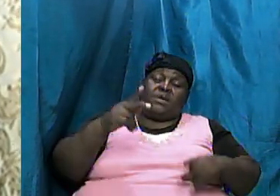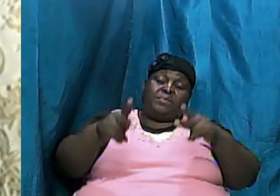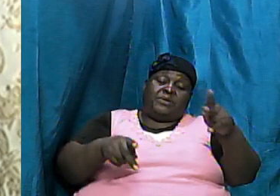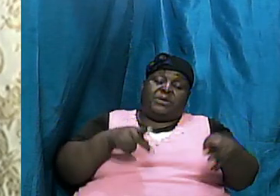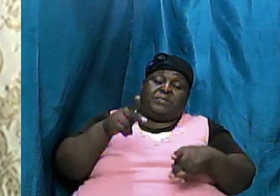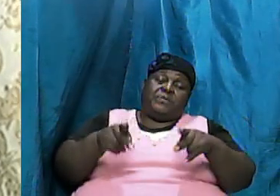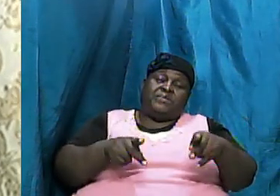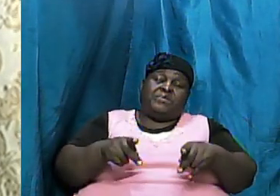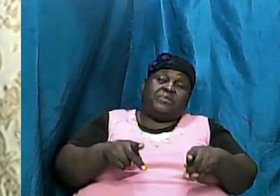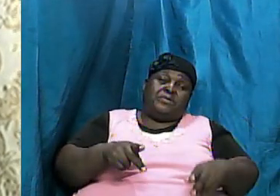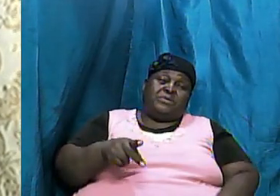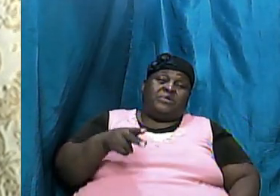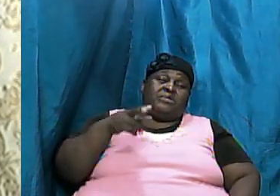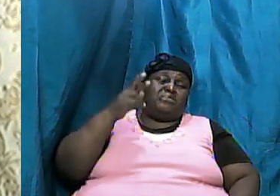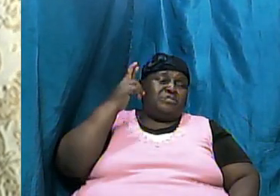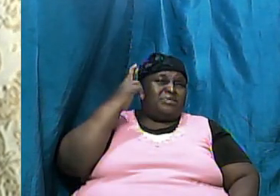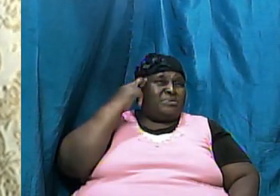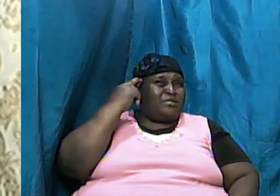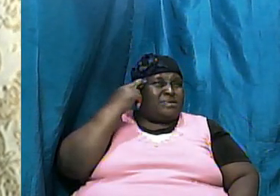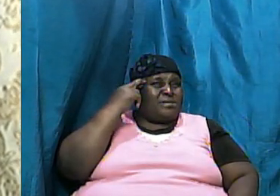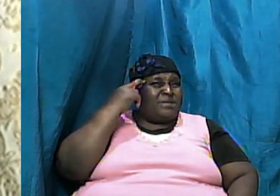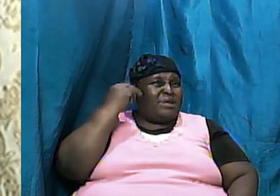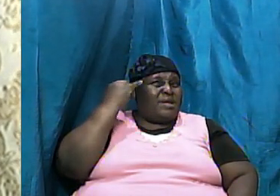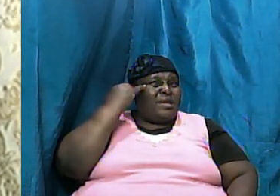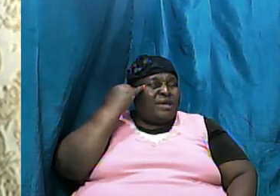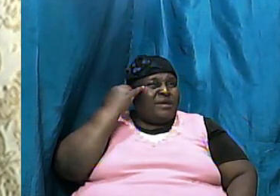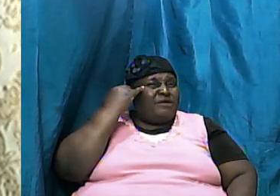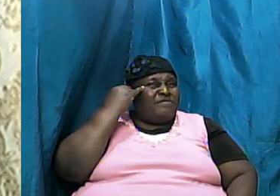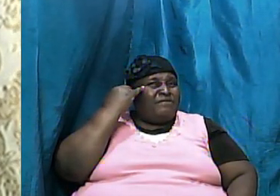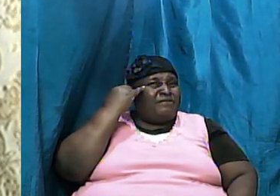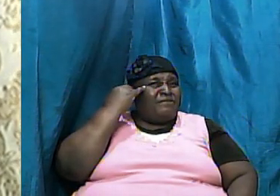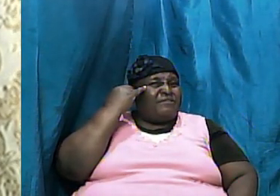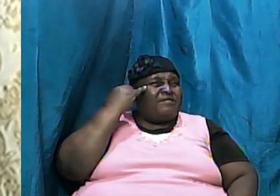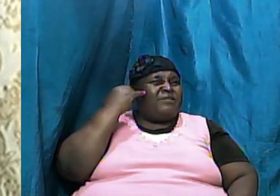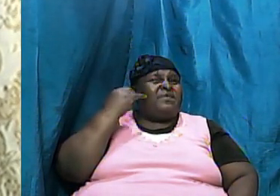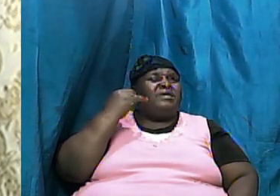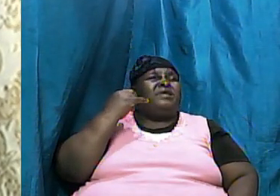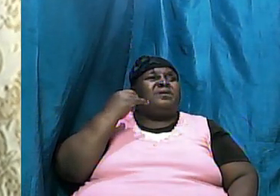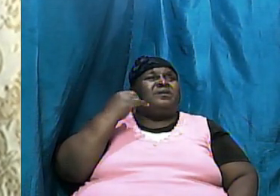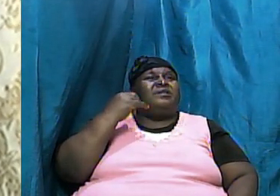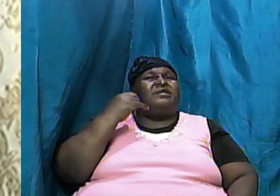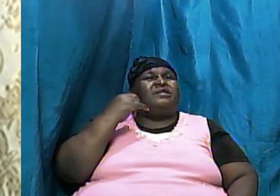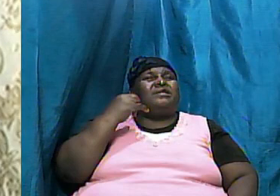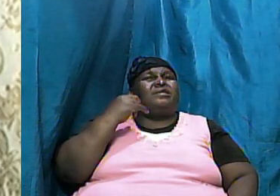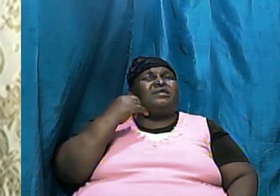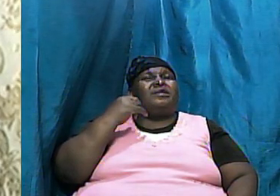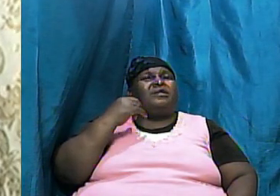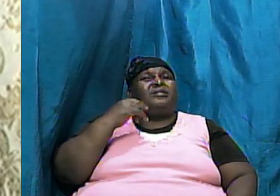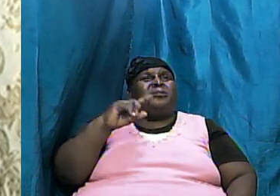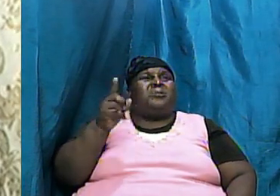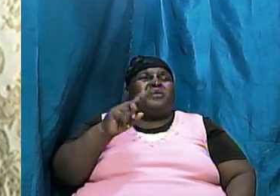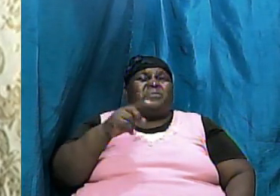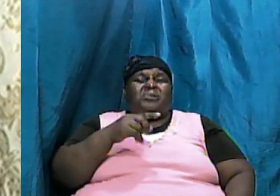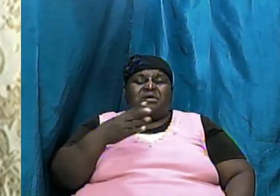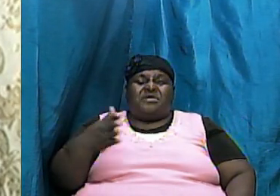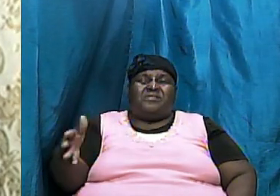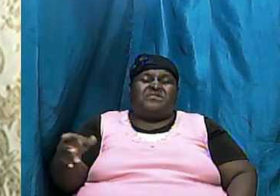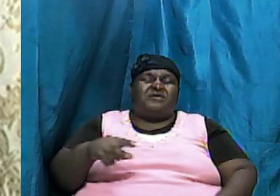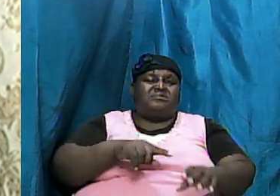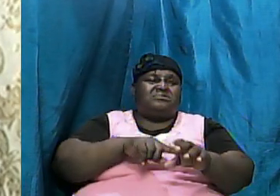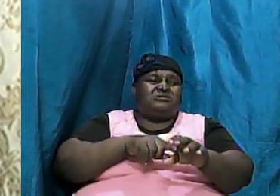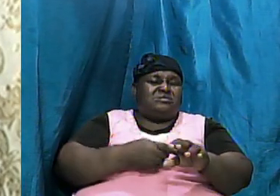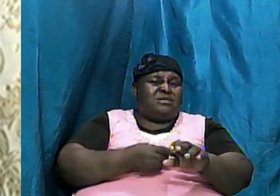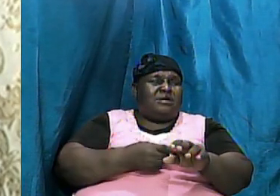recognize that if they can hit at the heart of where the things started